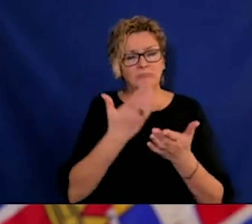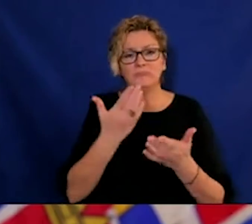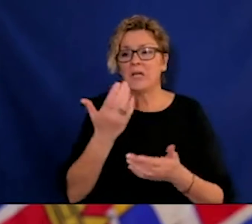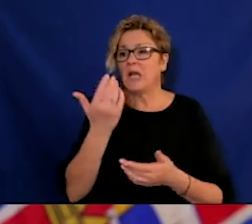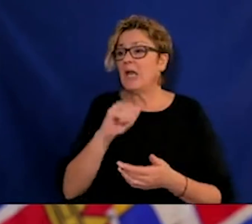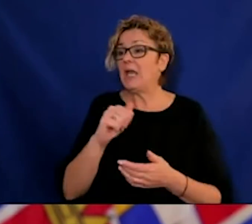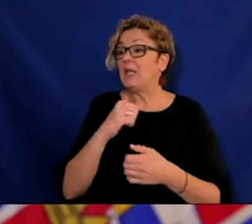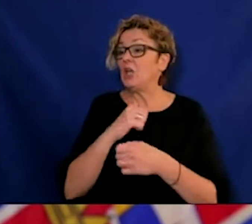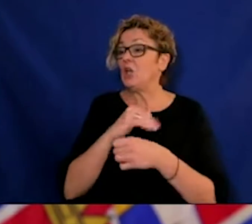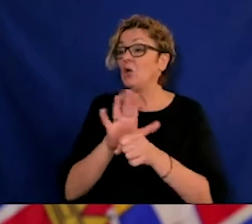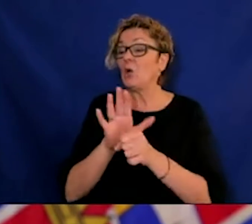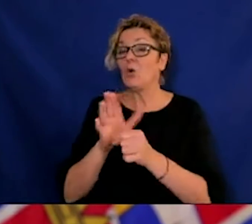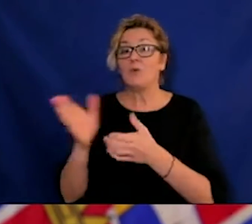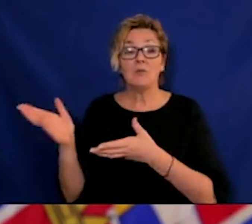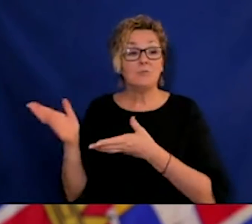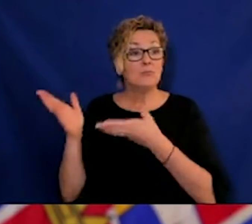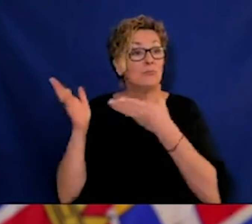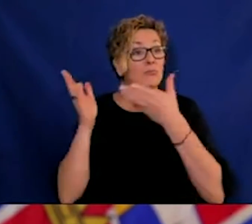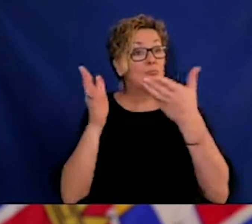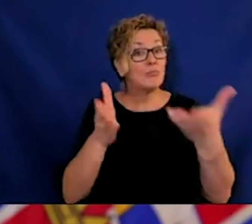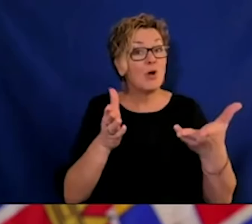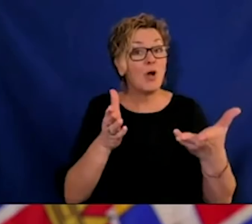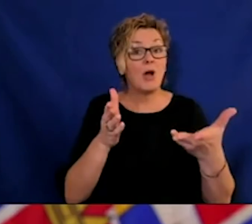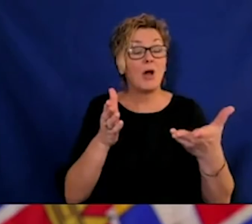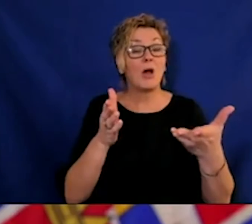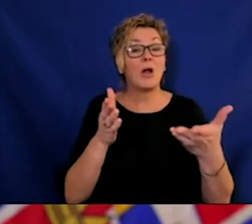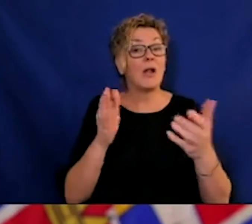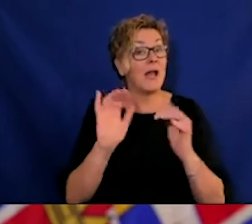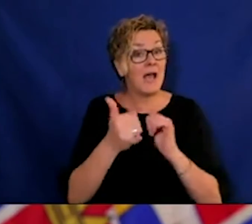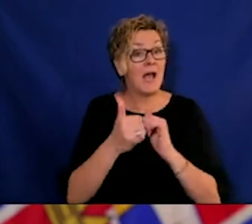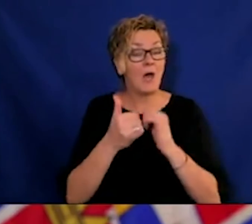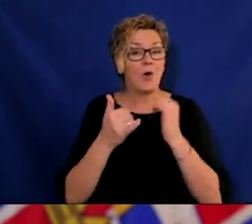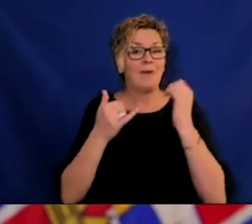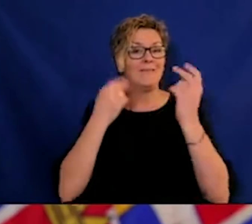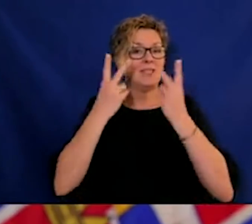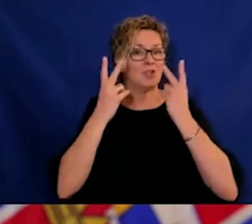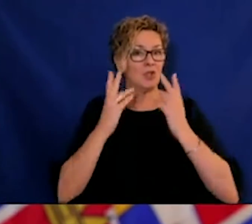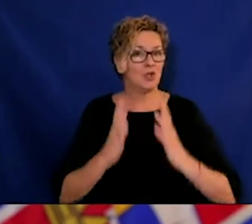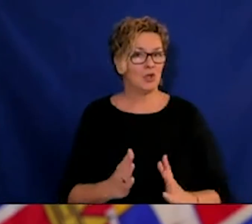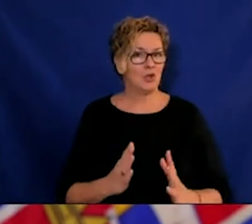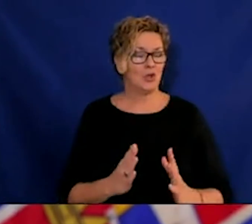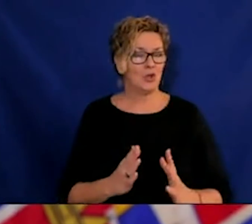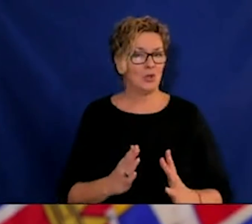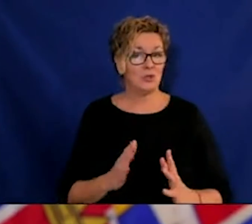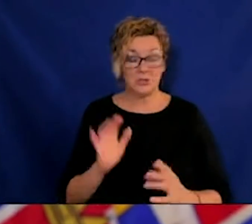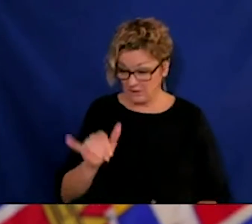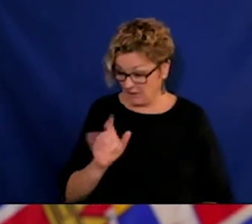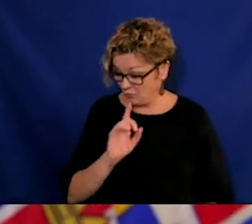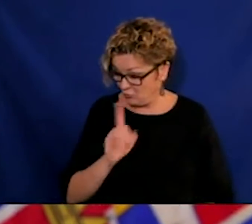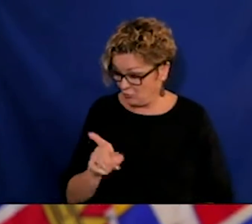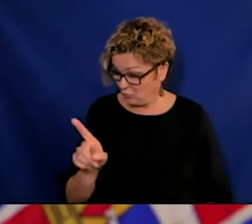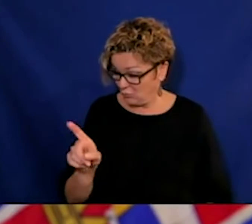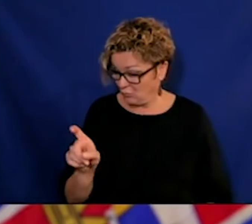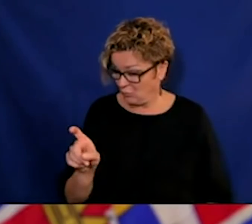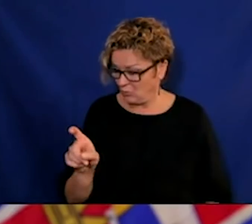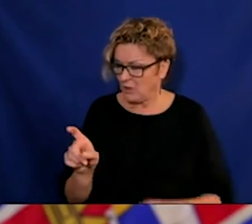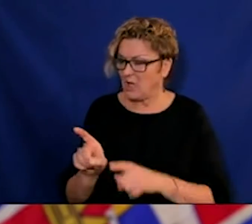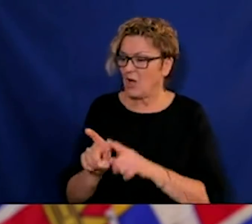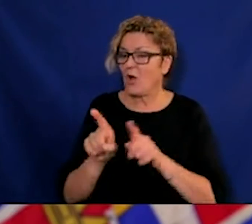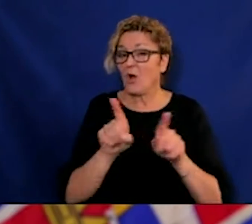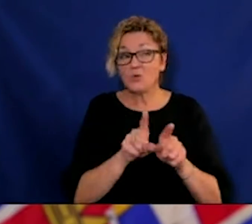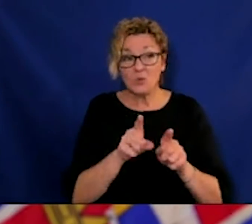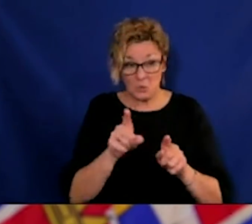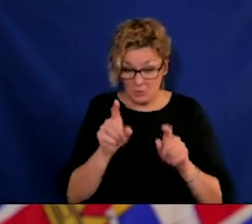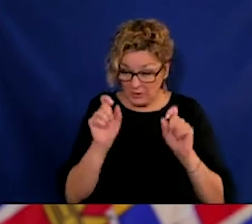also concerned that there's not real clear guidelines requiring these care homes to open up the visiting one